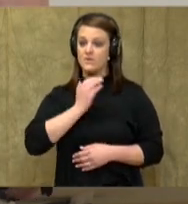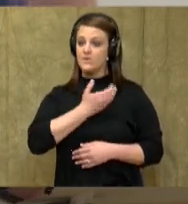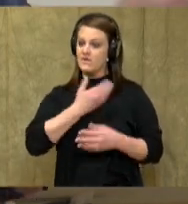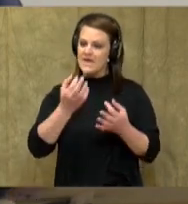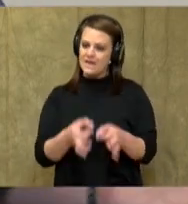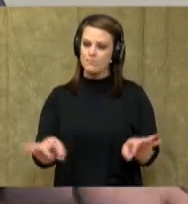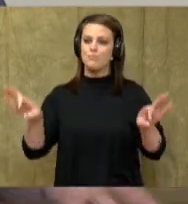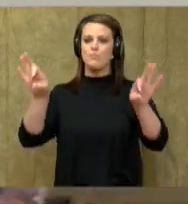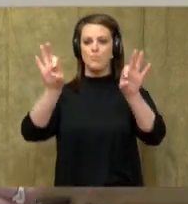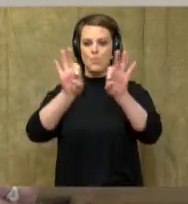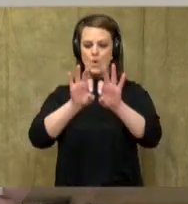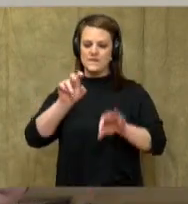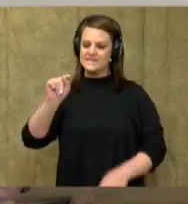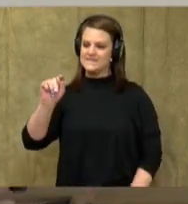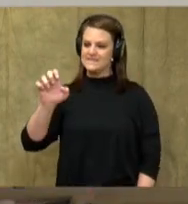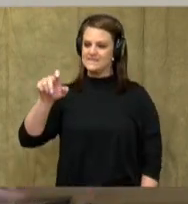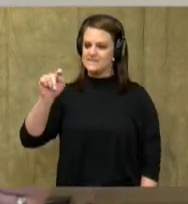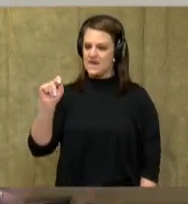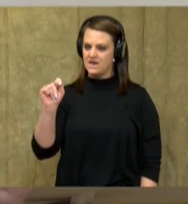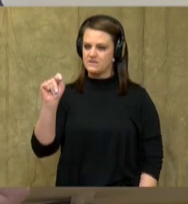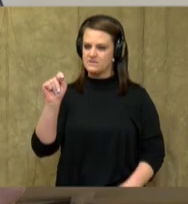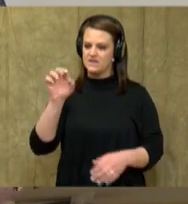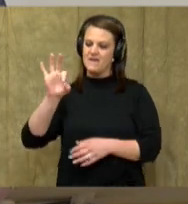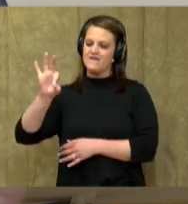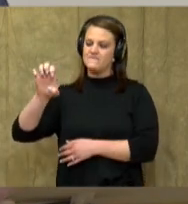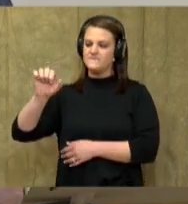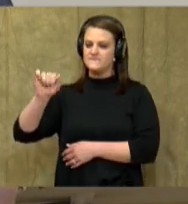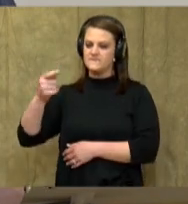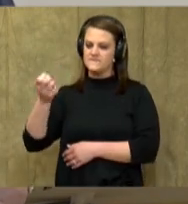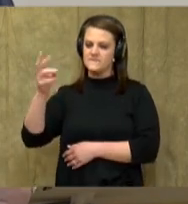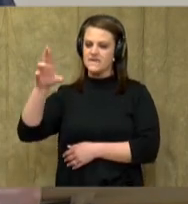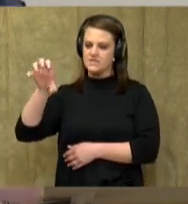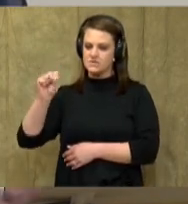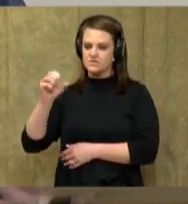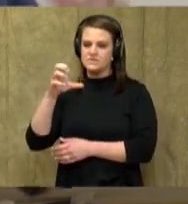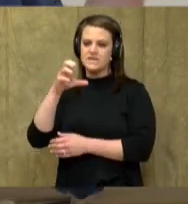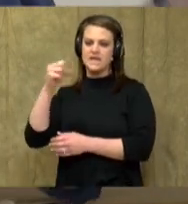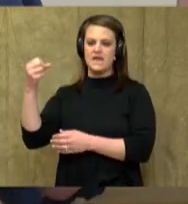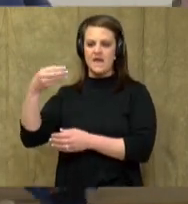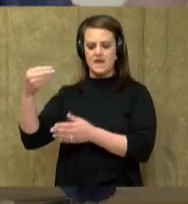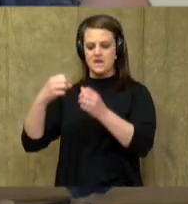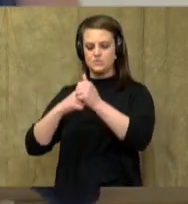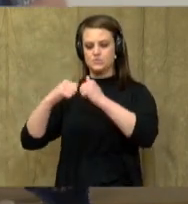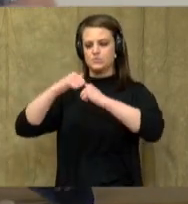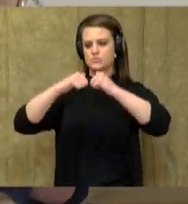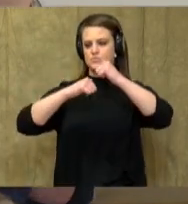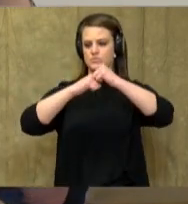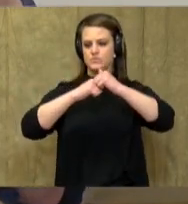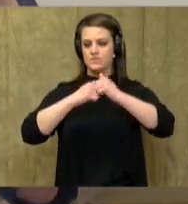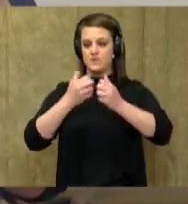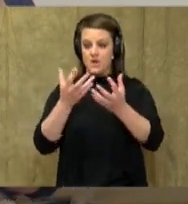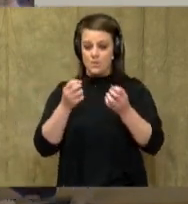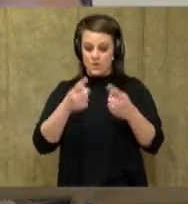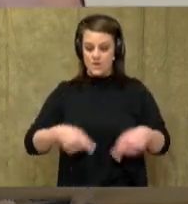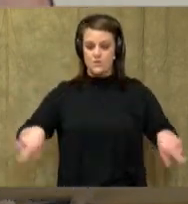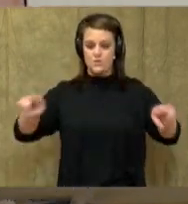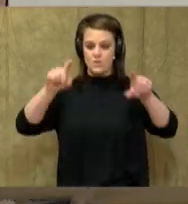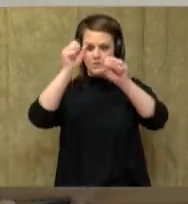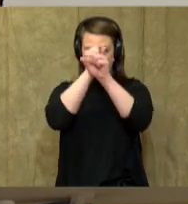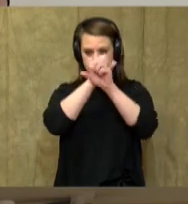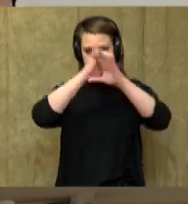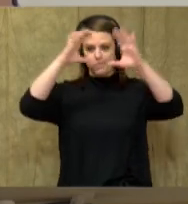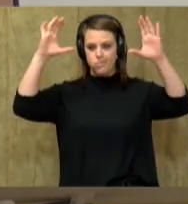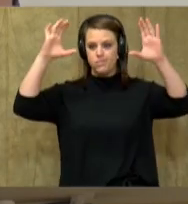important the text is, whether it's the text features or the text structure. And I really wanted you to visualize that this is a